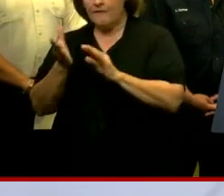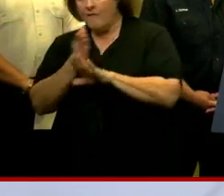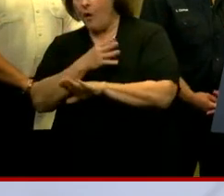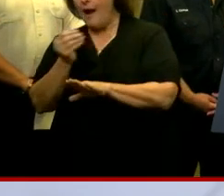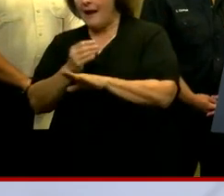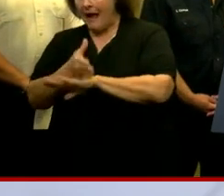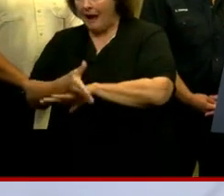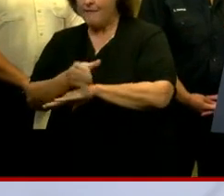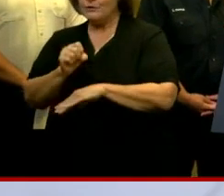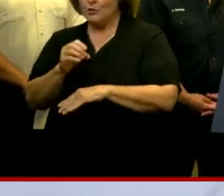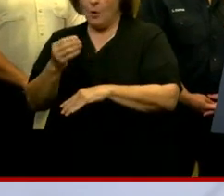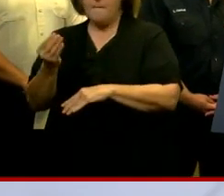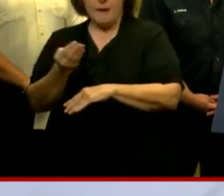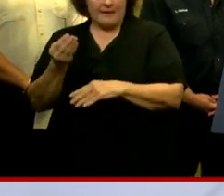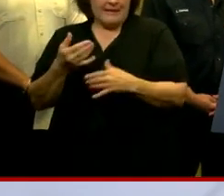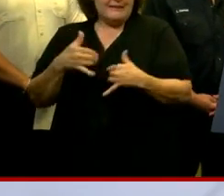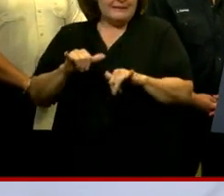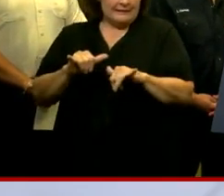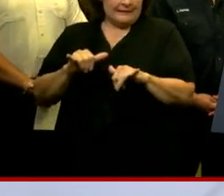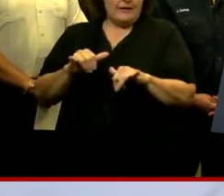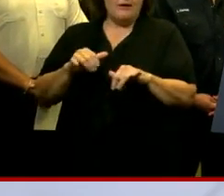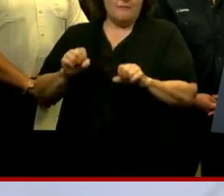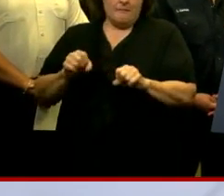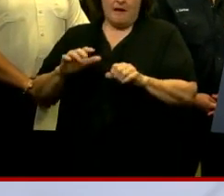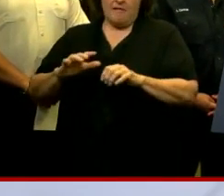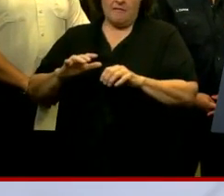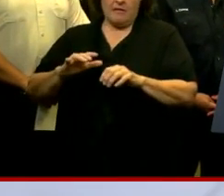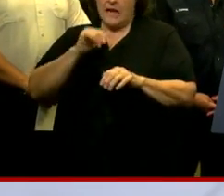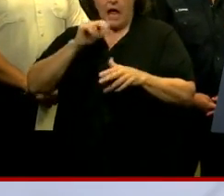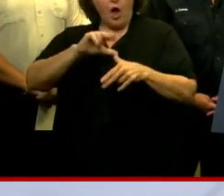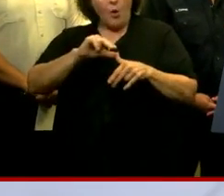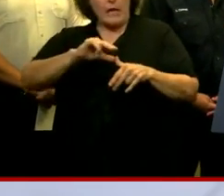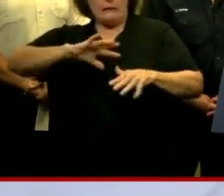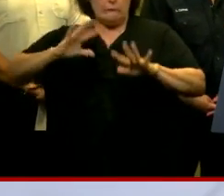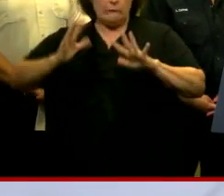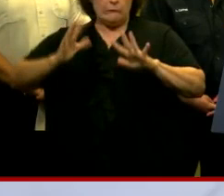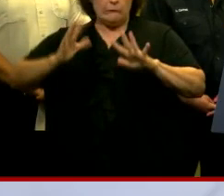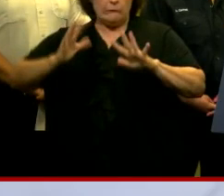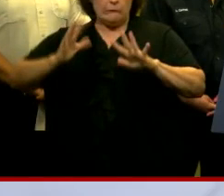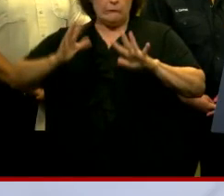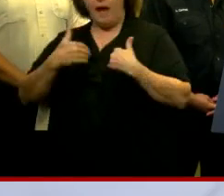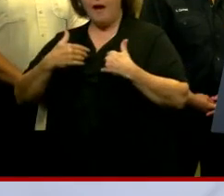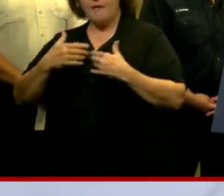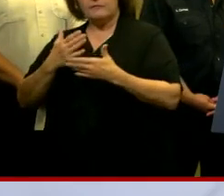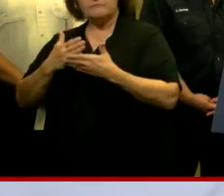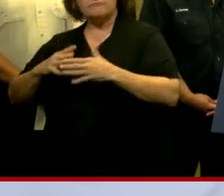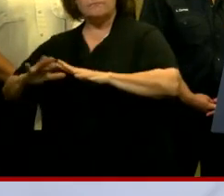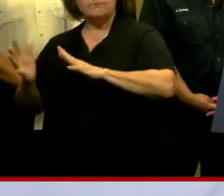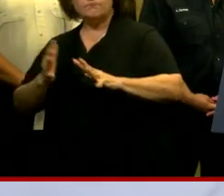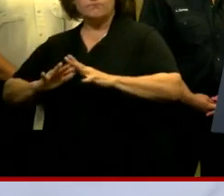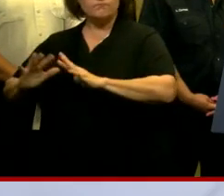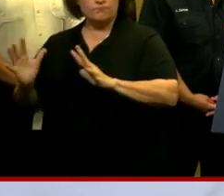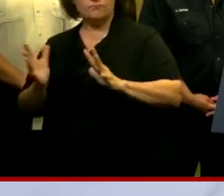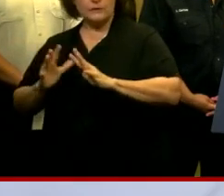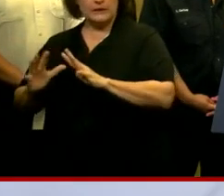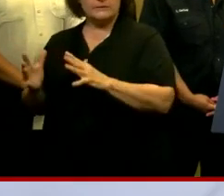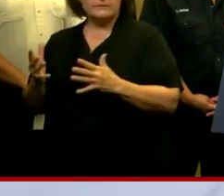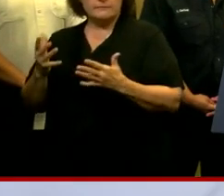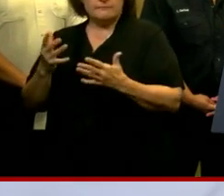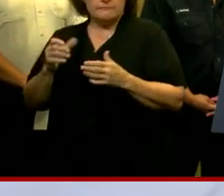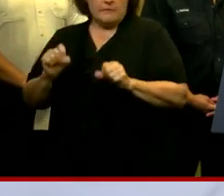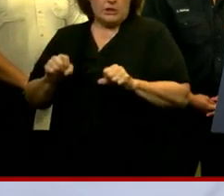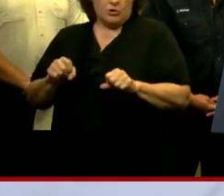Monday is still in play as well as far as gusty winds, not hurricane force winds, but gusty winds and, you know,